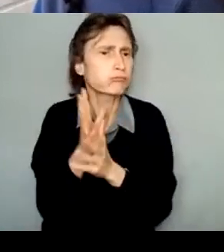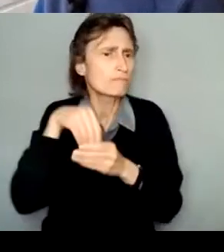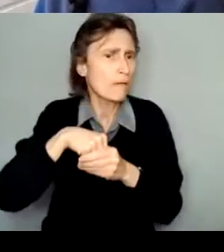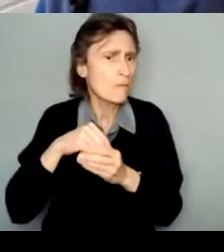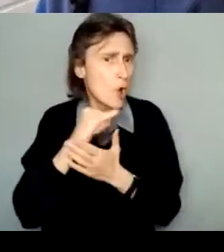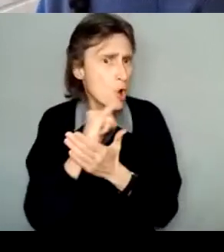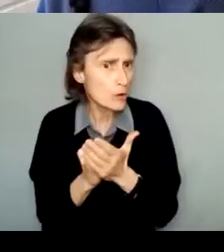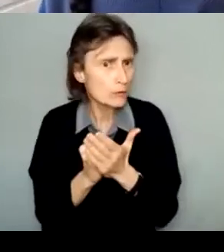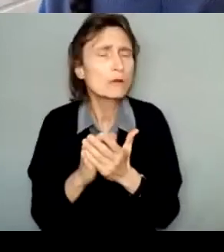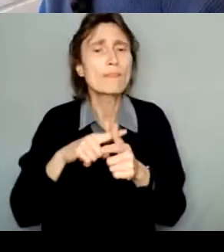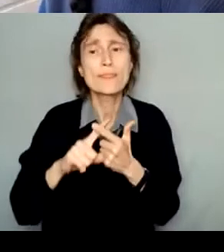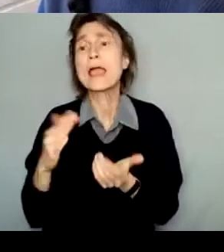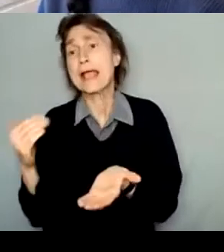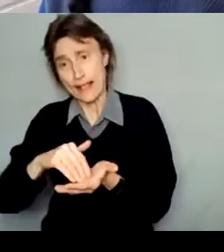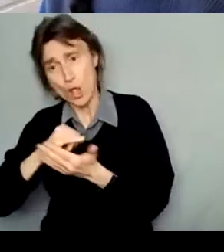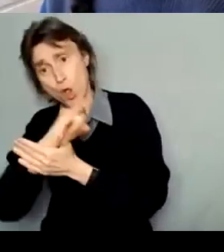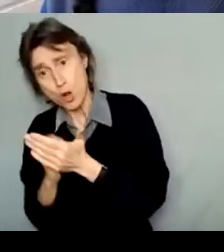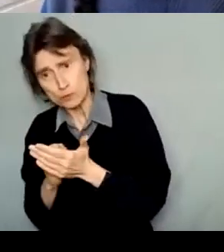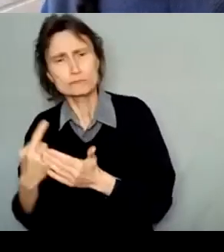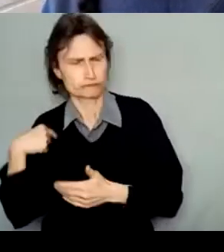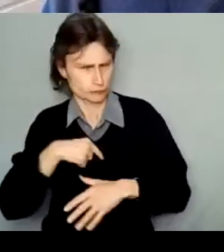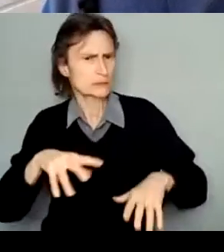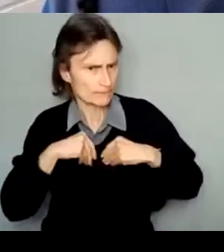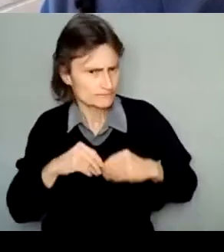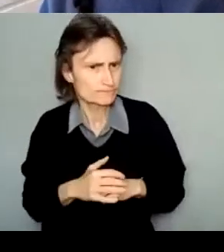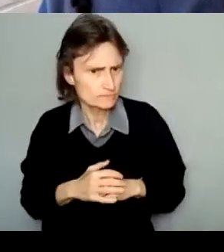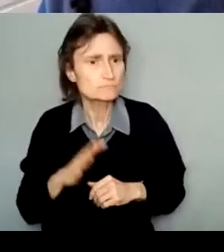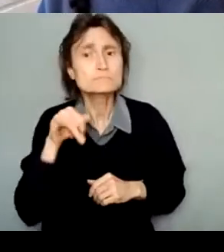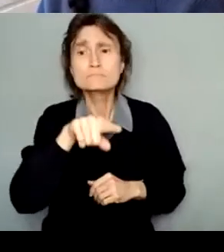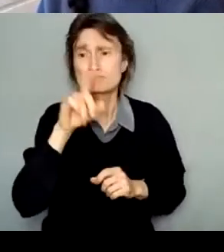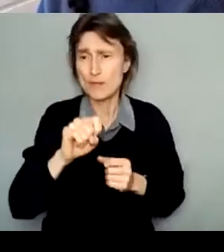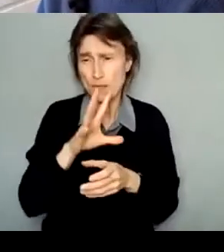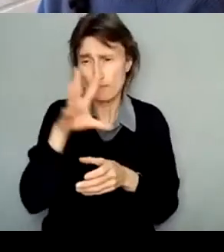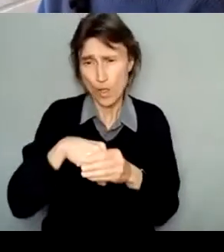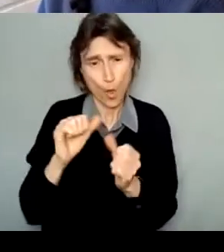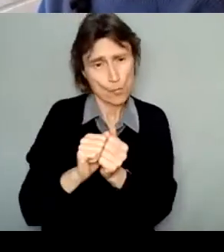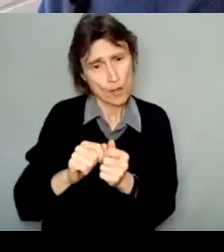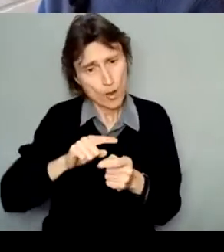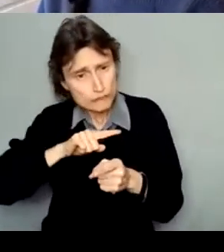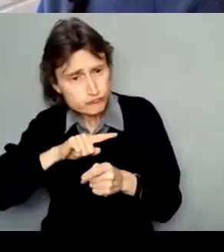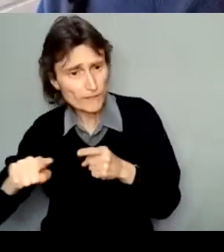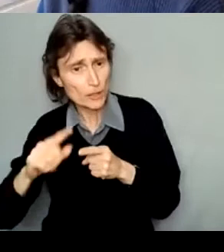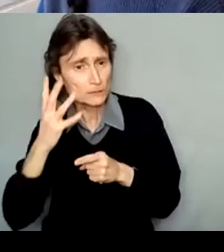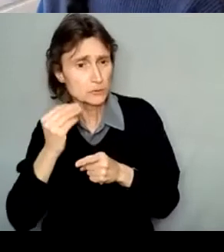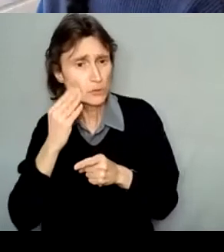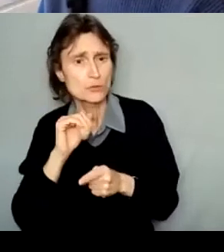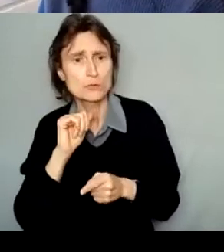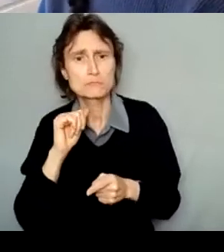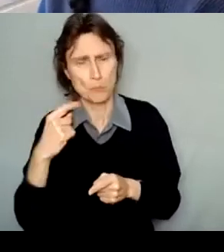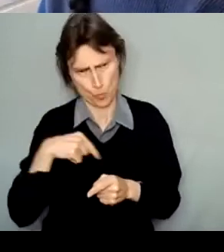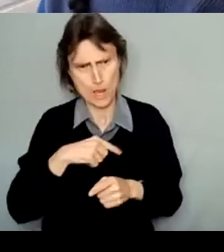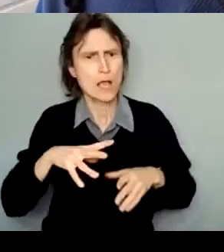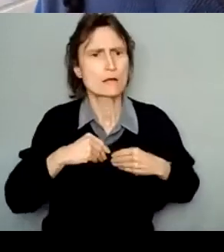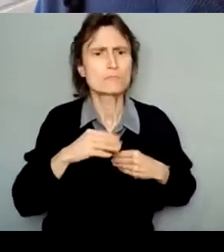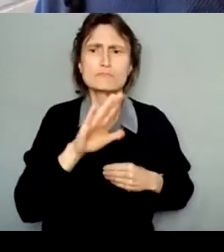to only include professional experiences. You can include anything that helps people understand how you got here. A little